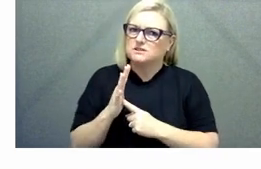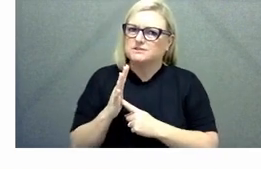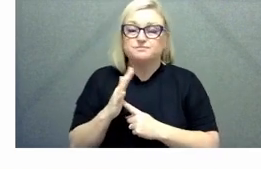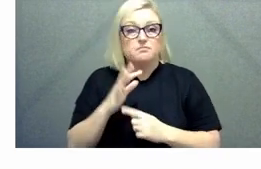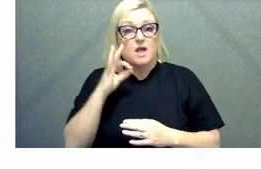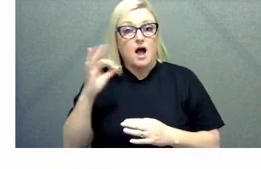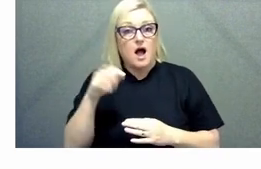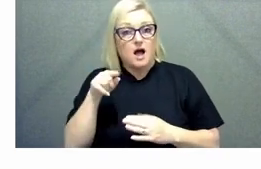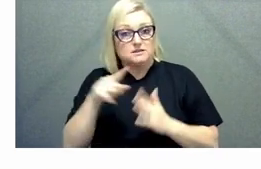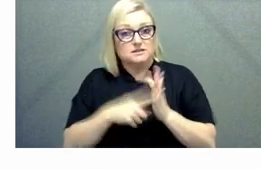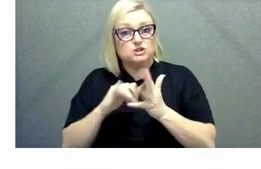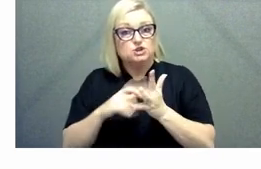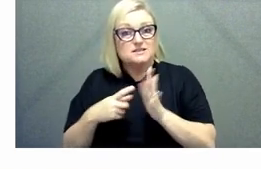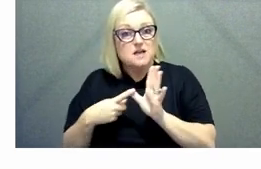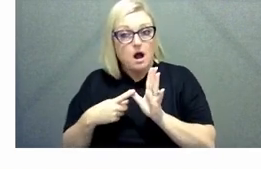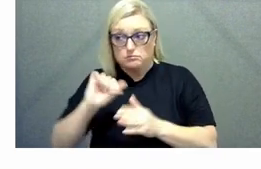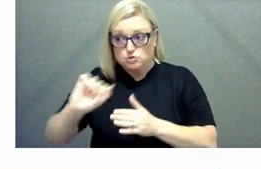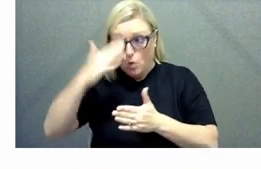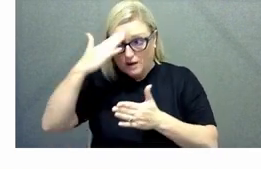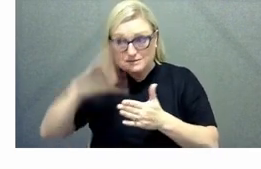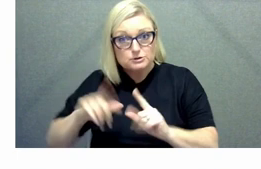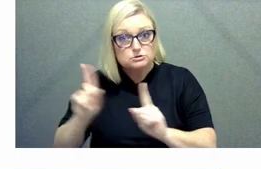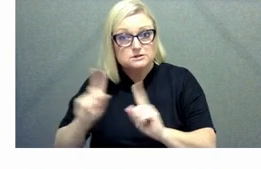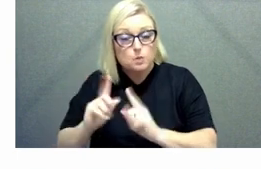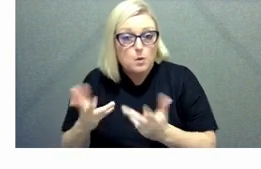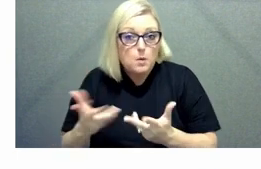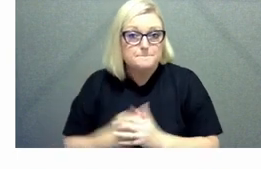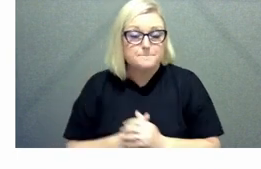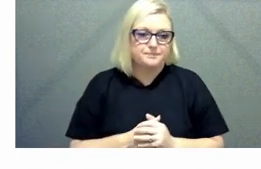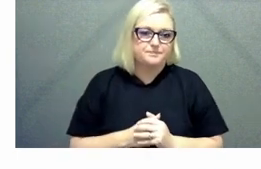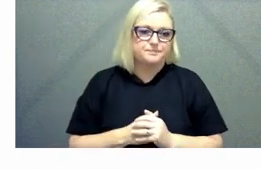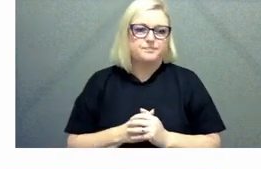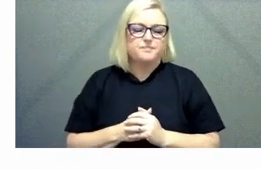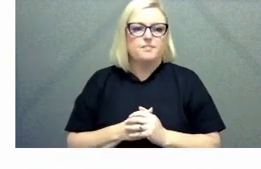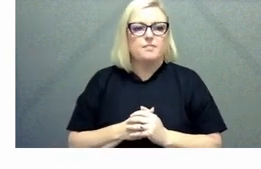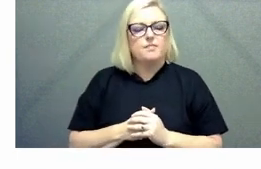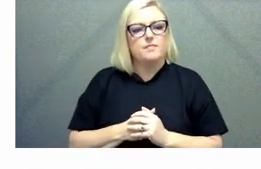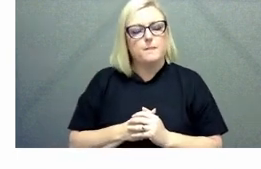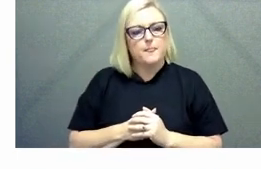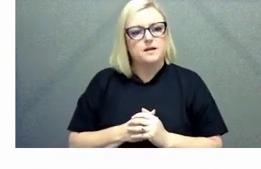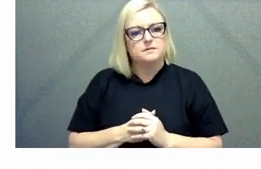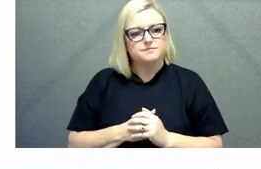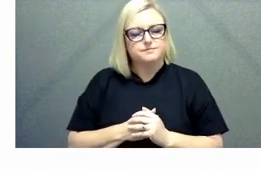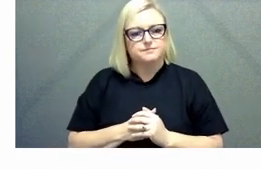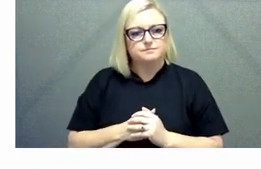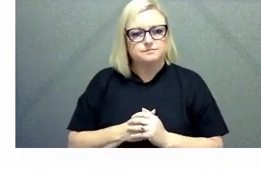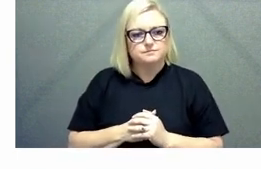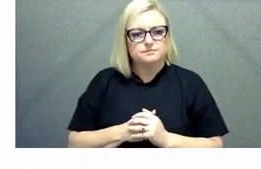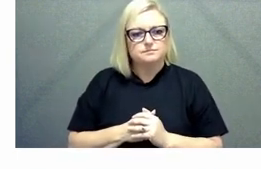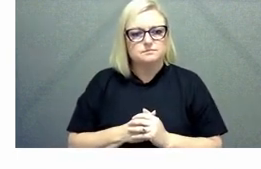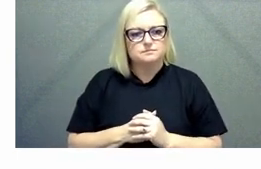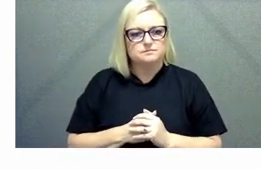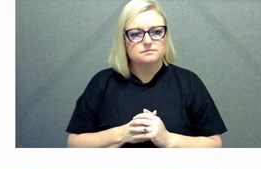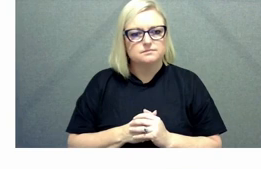anything from your own experience and how to walk the walk um i think it's really